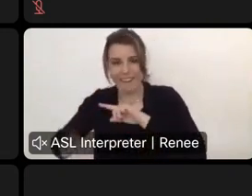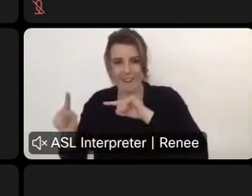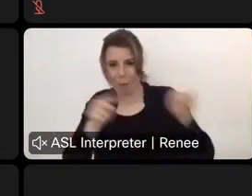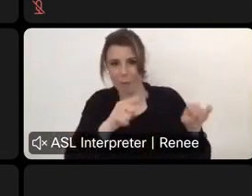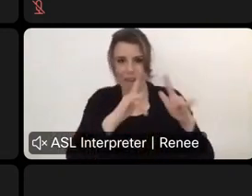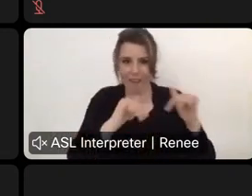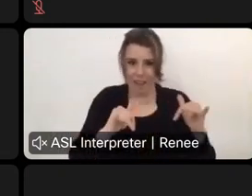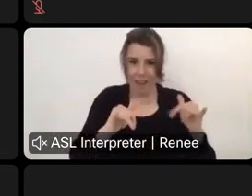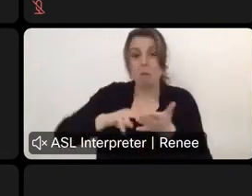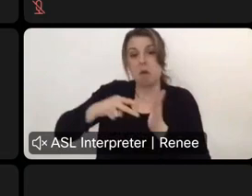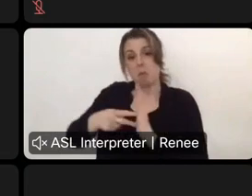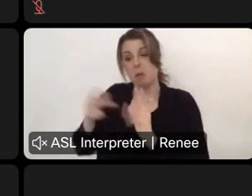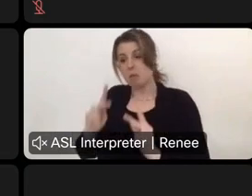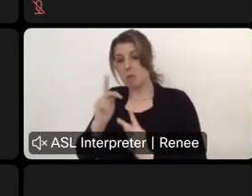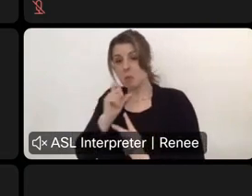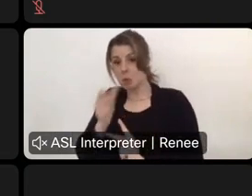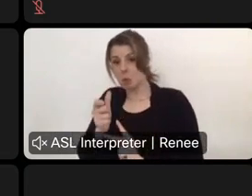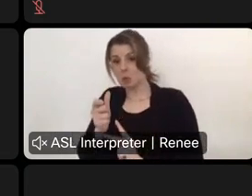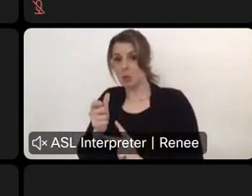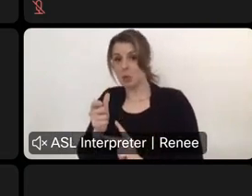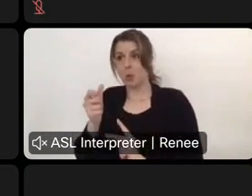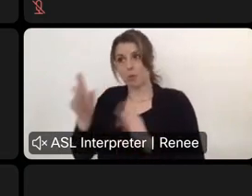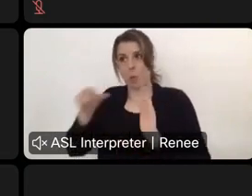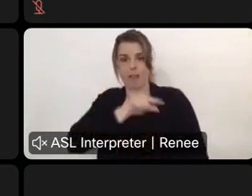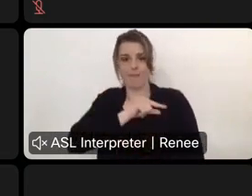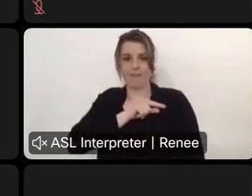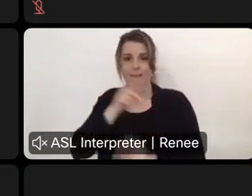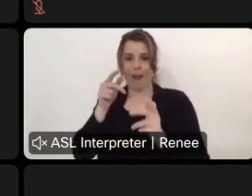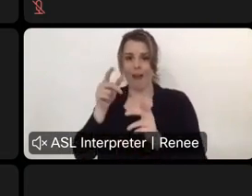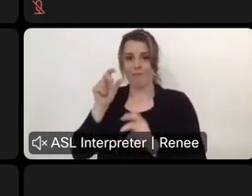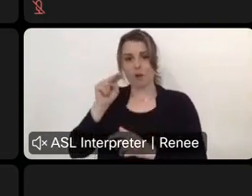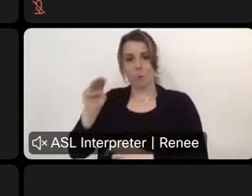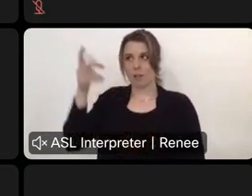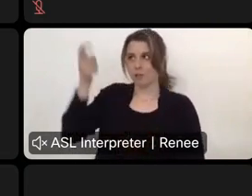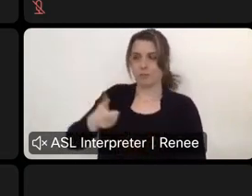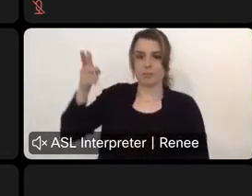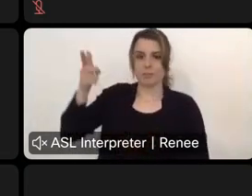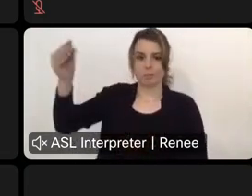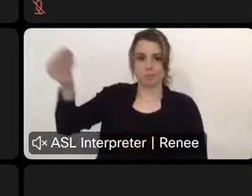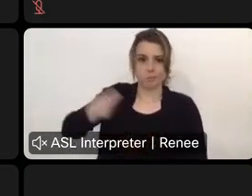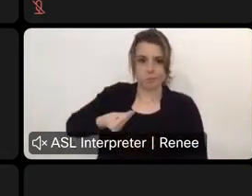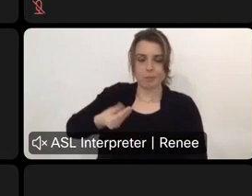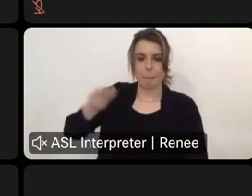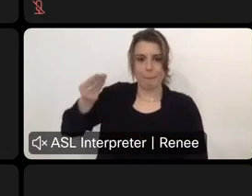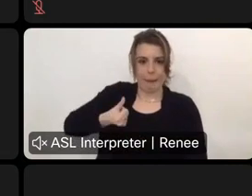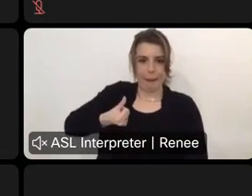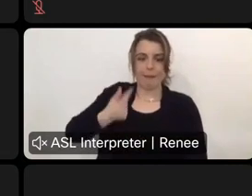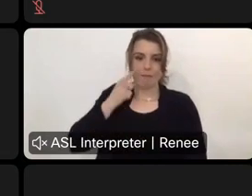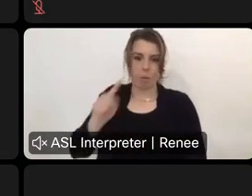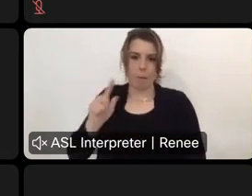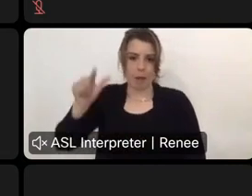low income people that qualify for public assistance? Um, I, I think that's, uh,